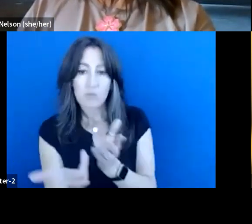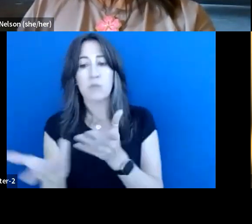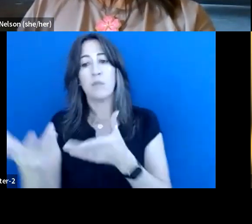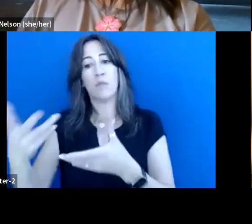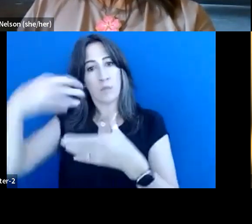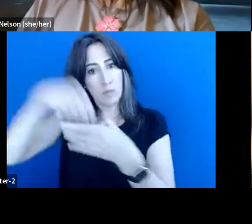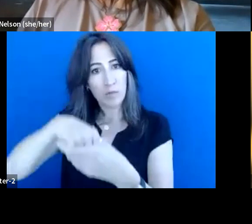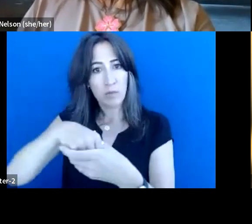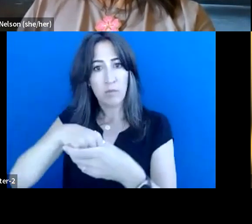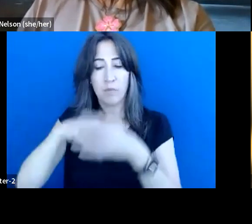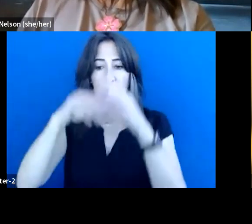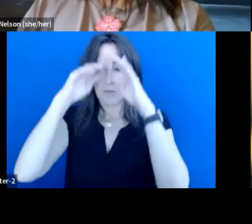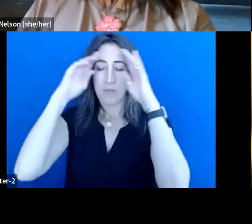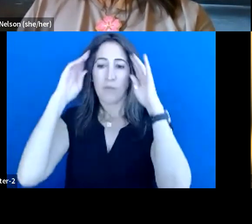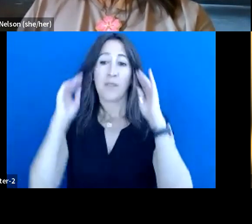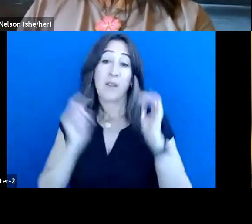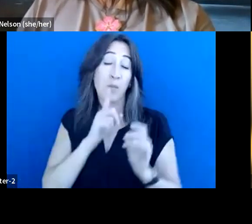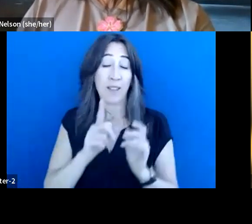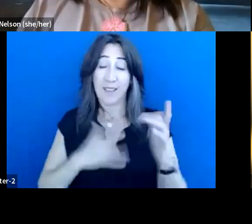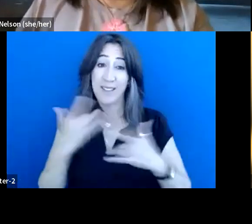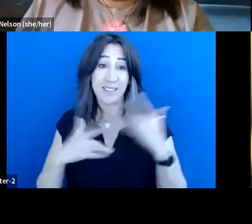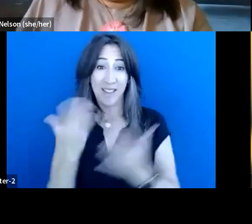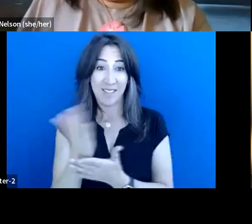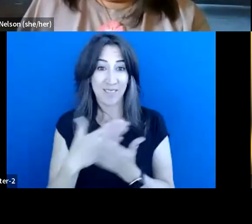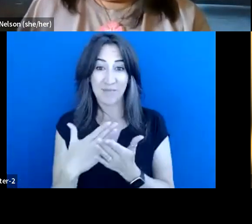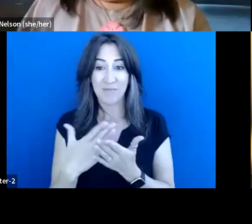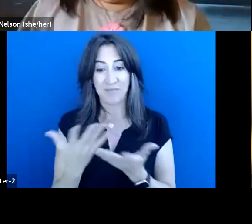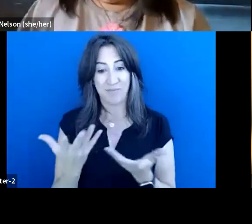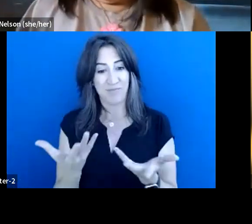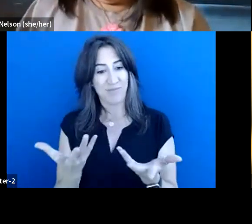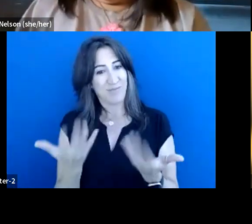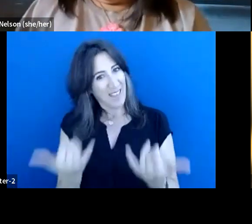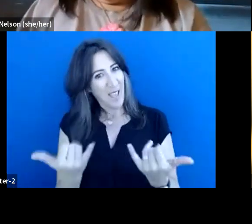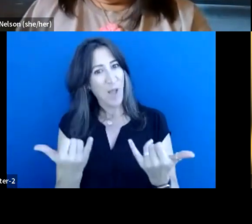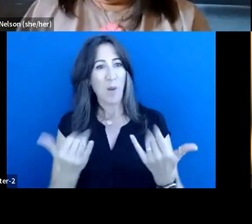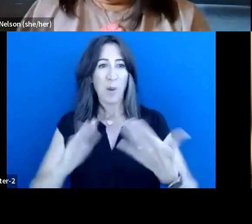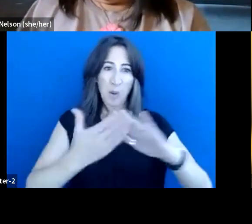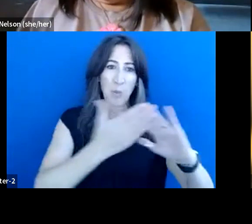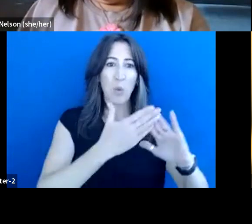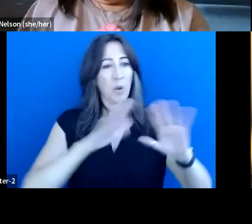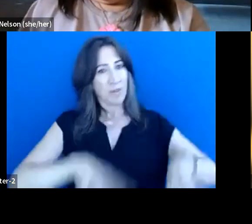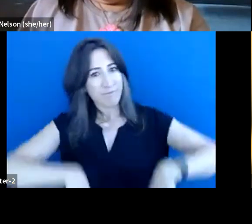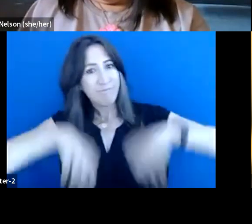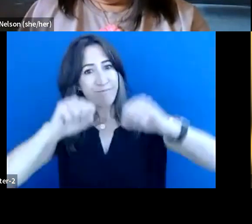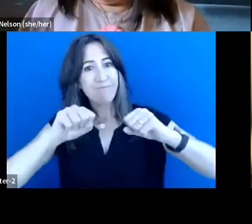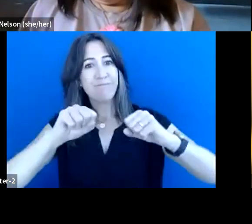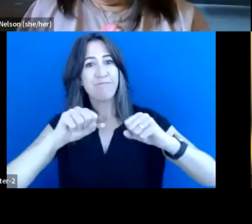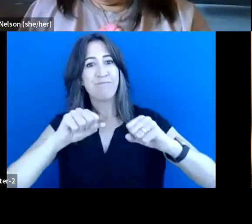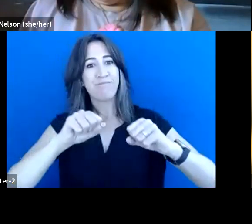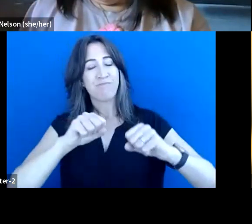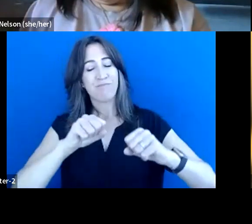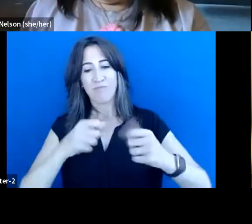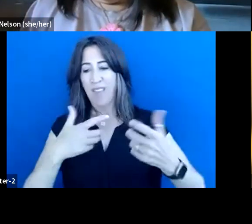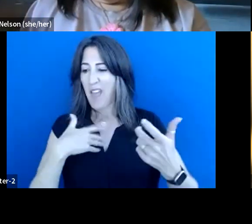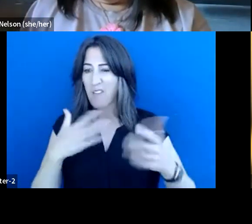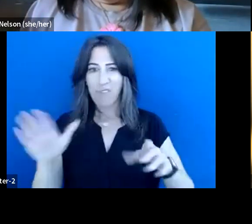it's, and it's a really exciting piece. It's, uh, in the community's hands. Now they have a whole board structure, uh, they have a